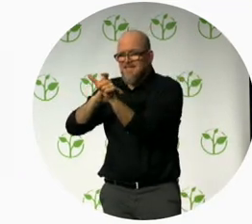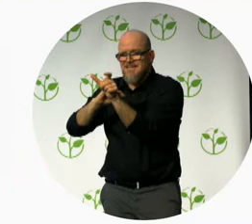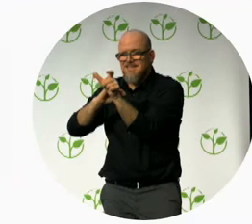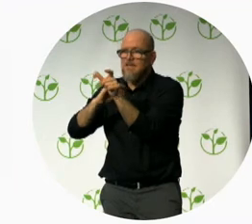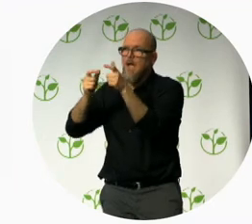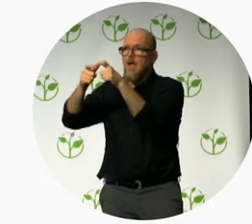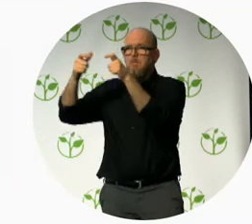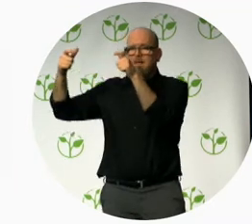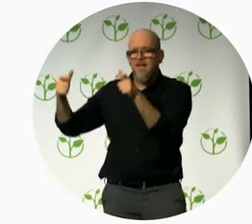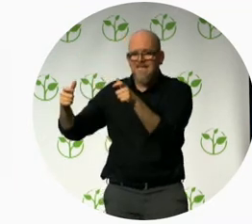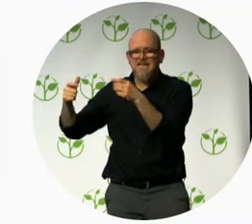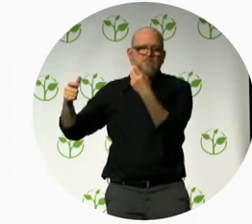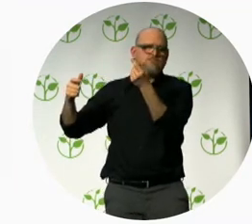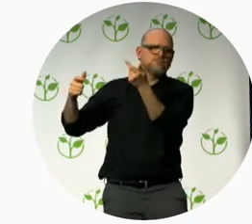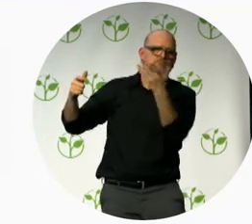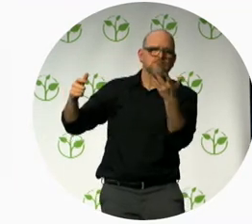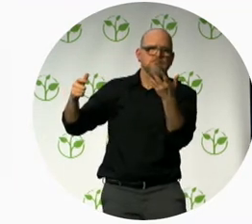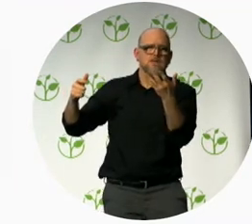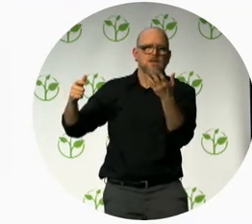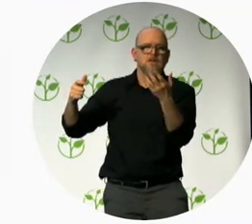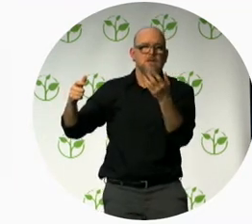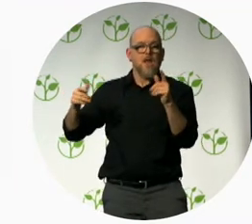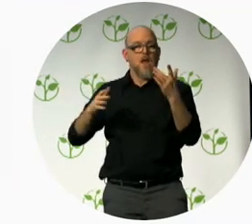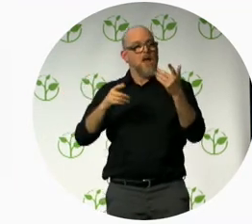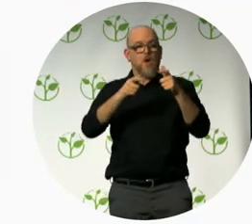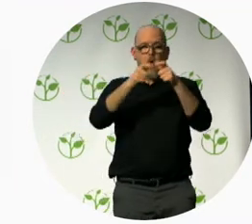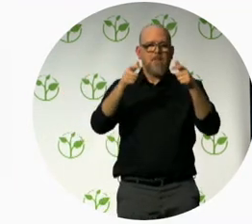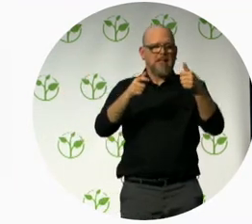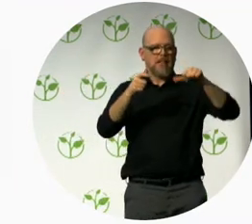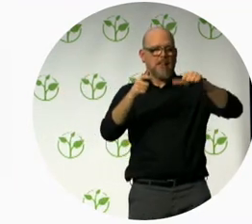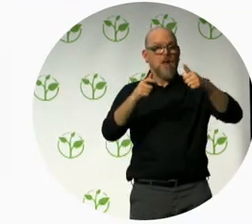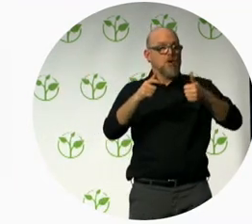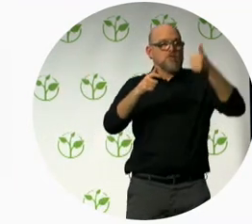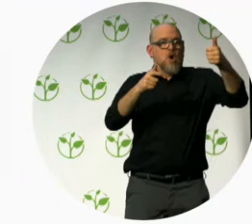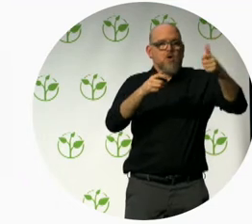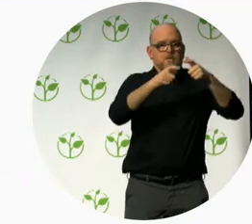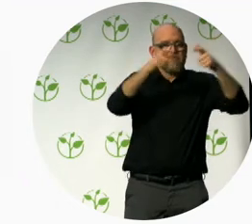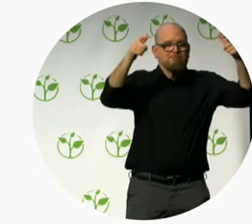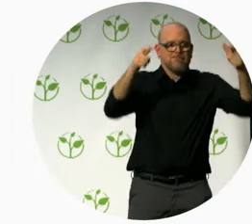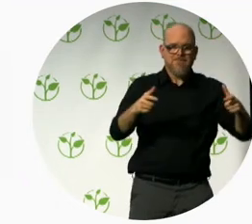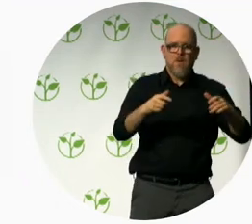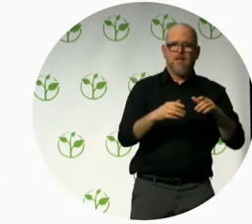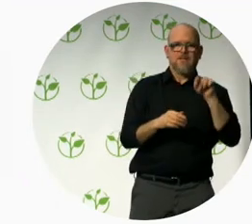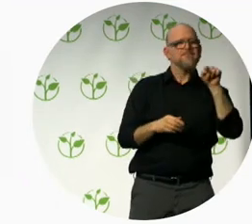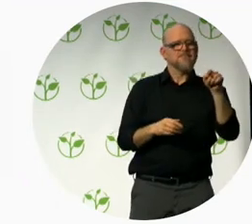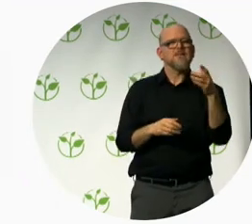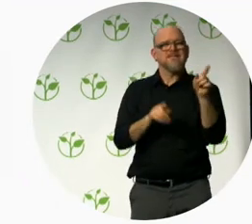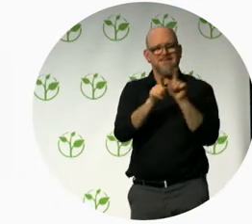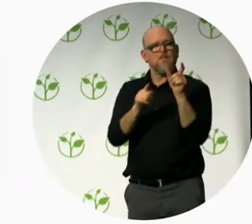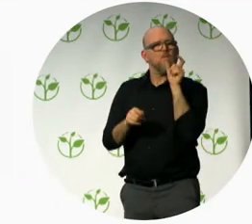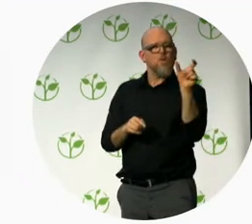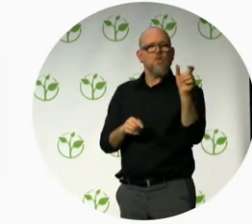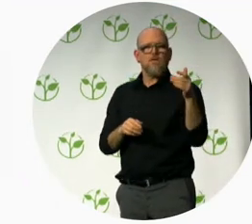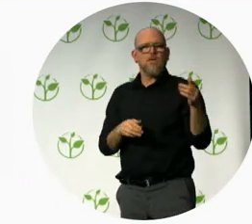We issue an accessibility badge to accessible organizations to motivate